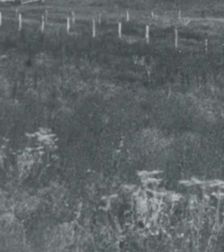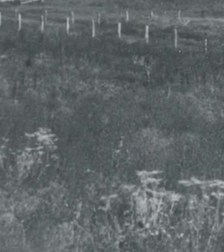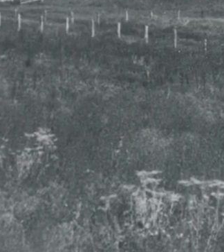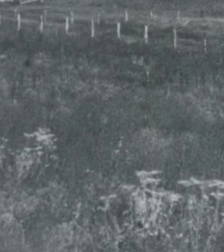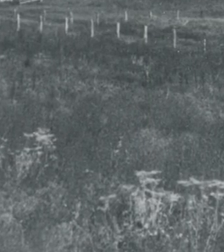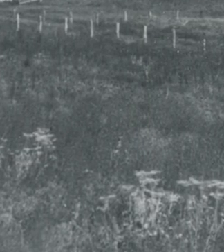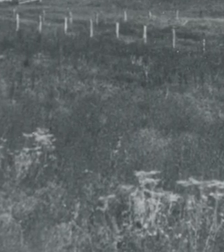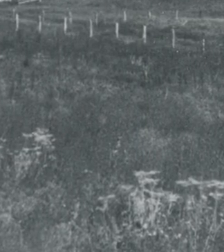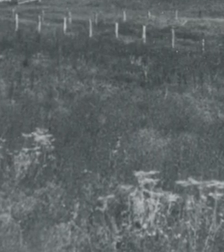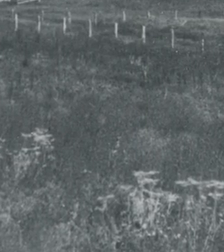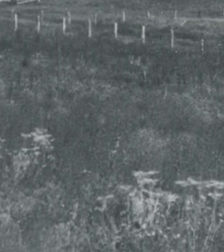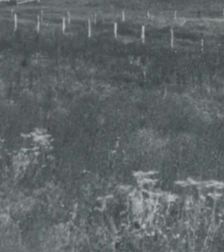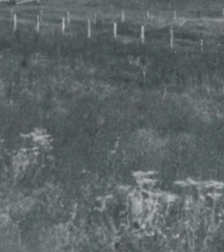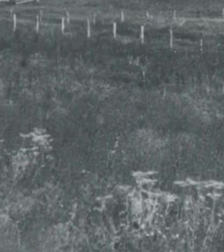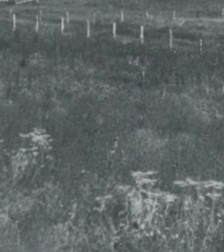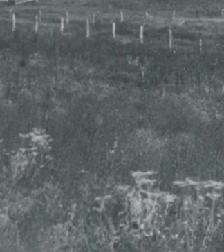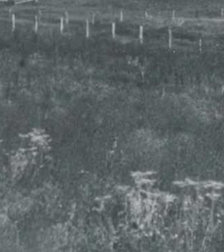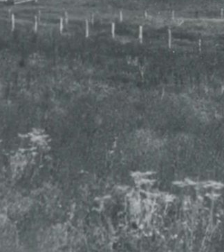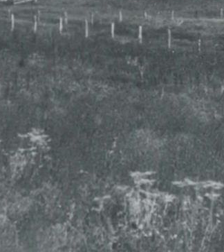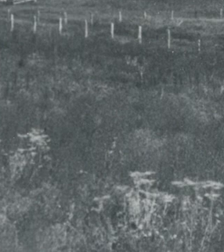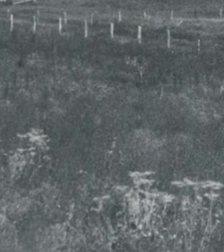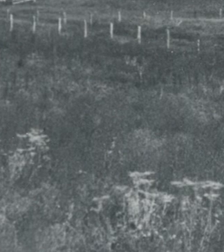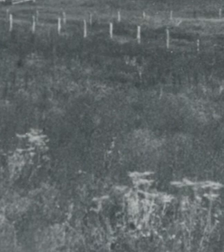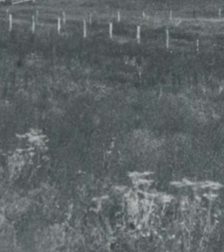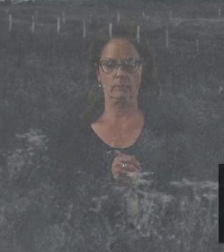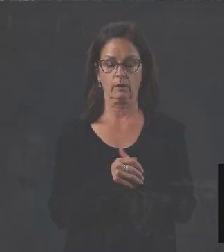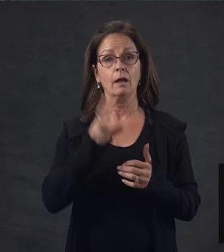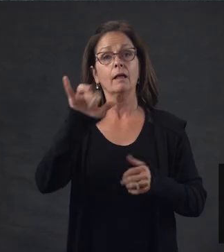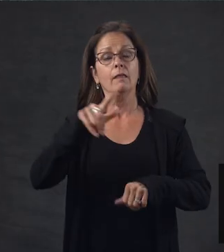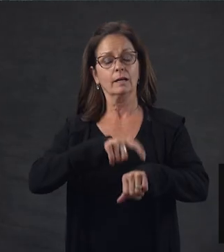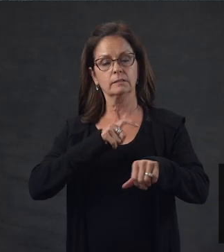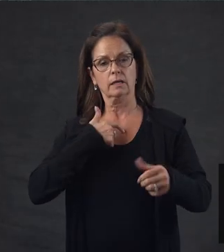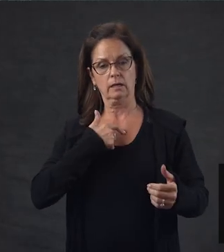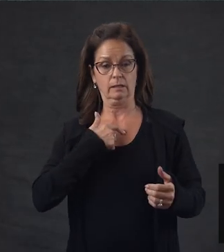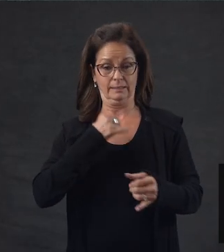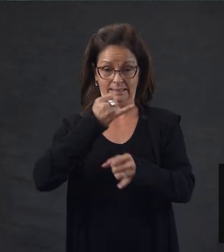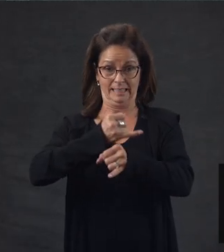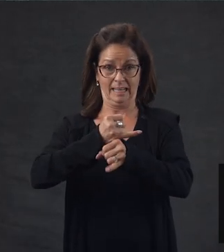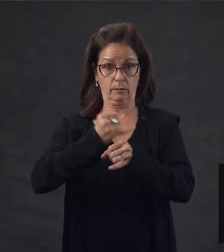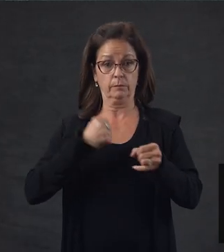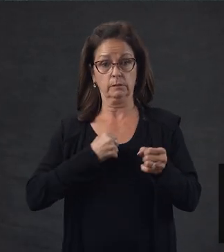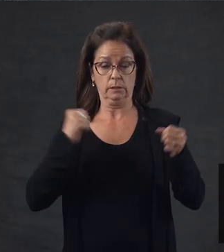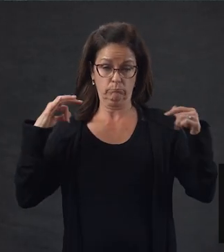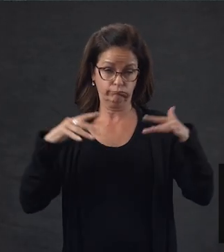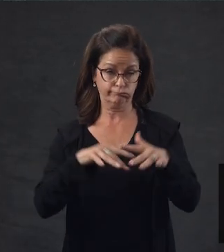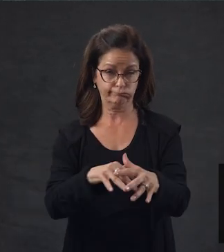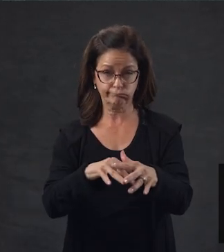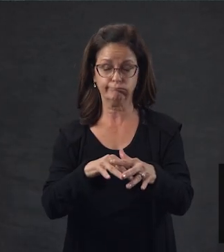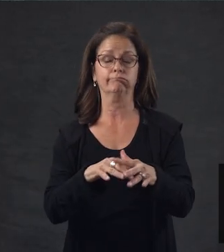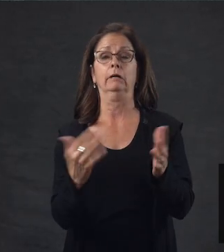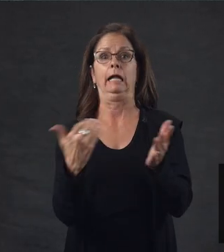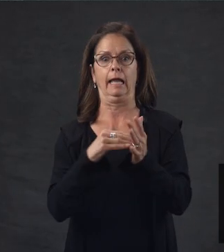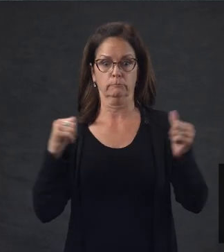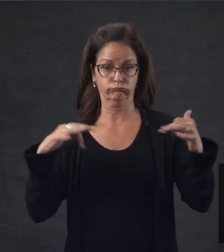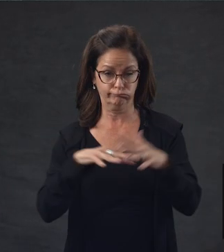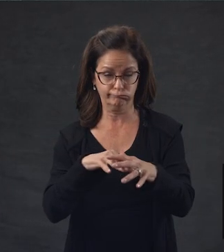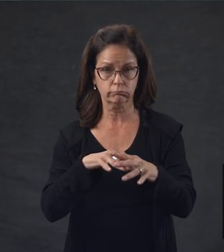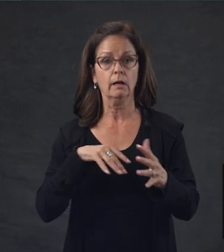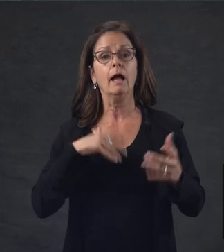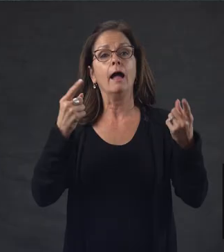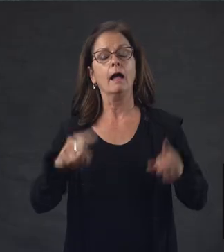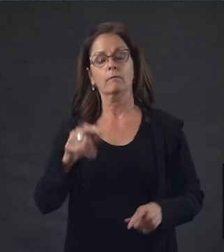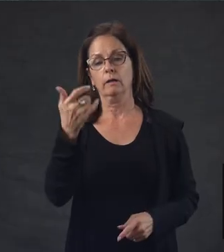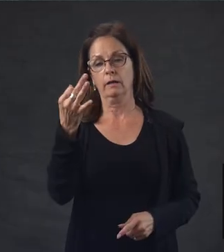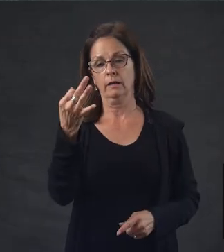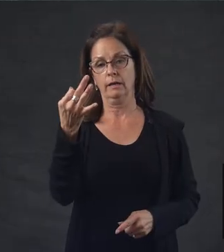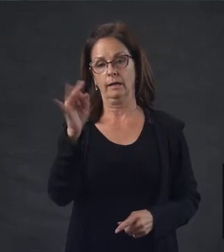campus. Newspaper article, General Palmer gives property to school for deaf and blind. By this time, the campus was getting crowded, yet again. In